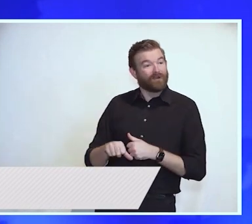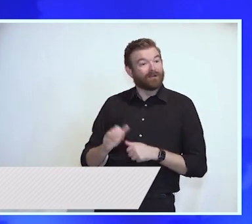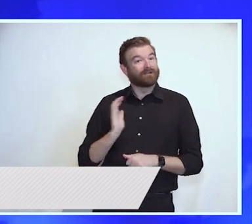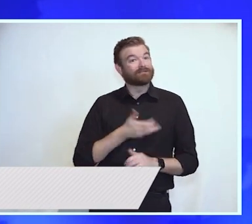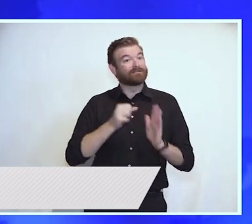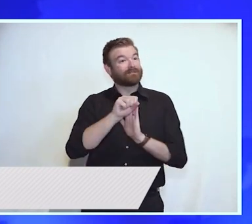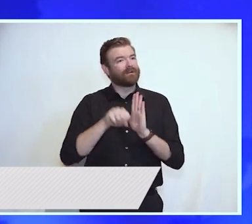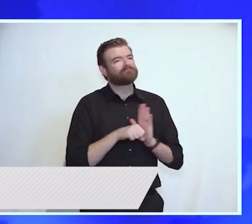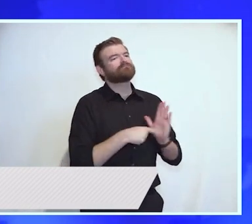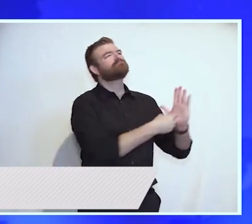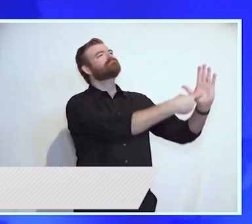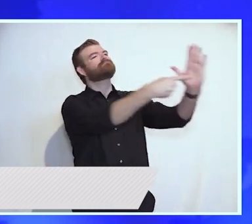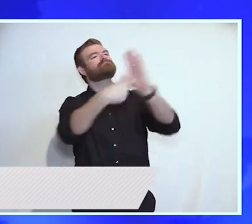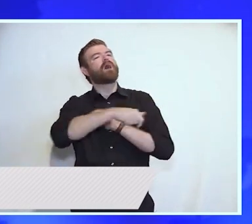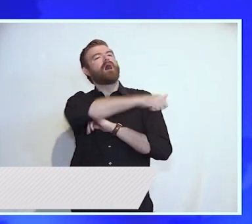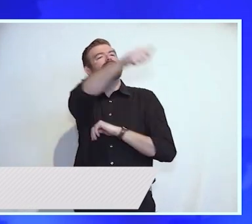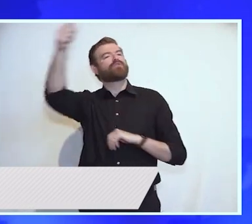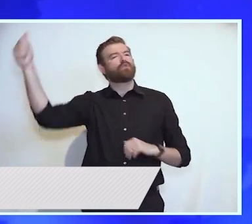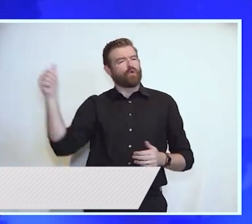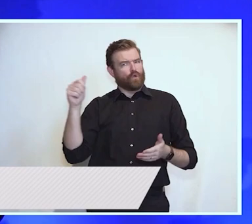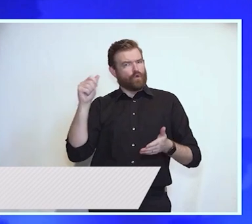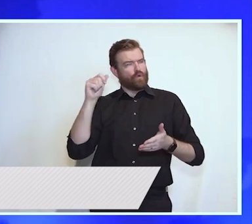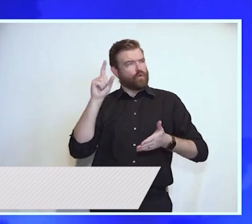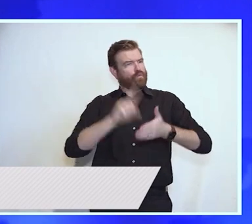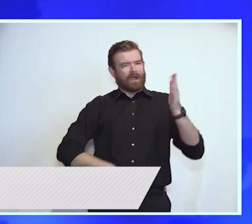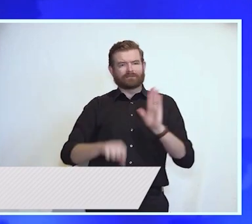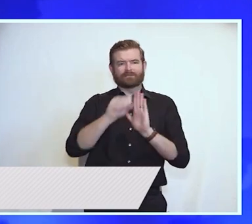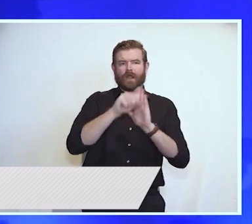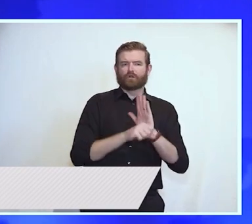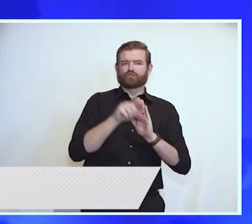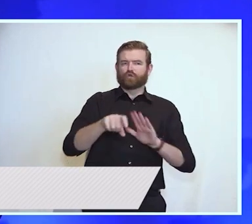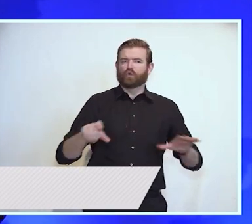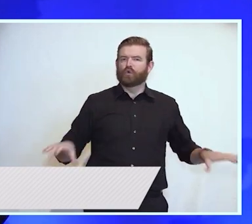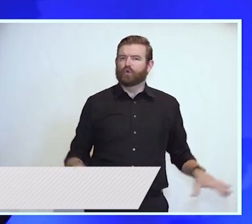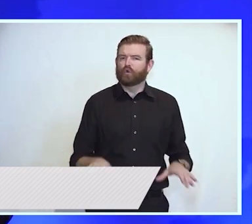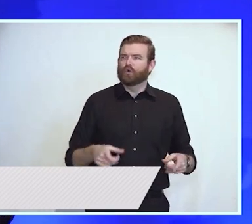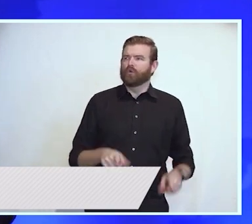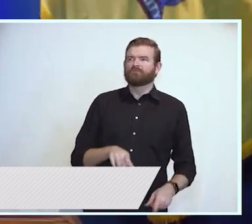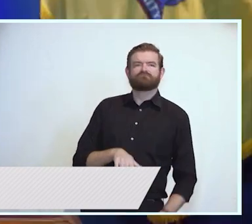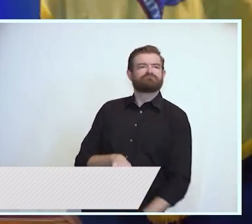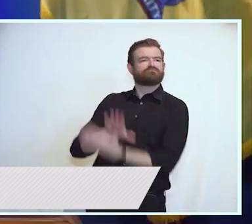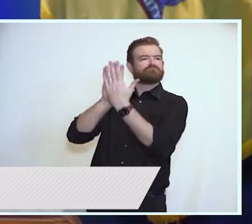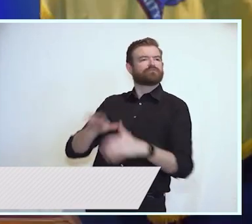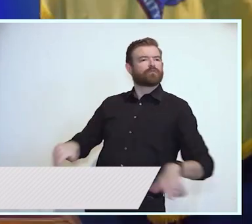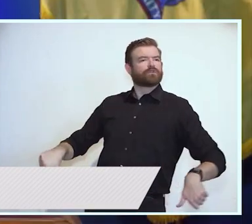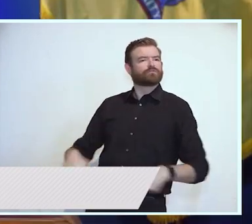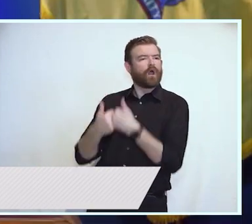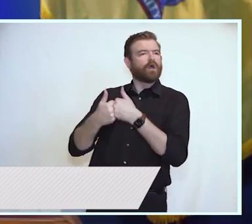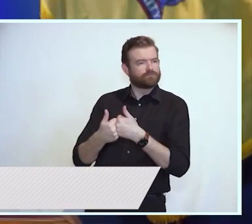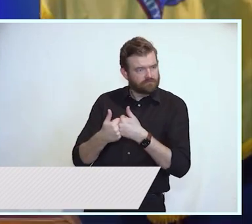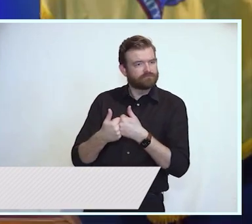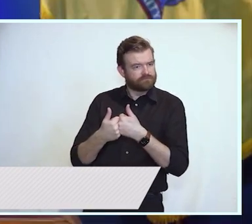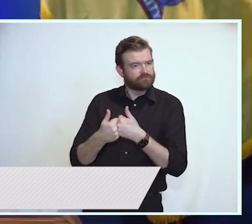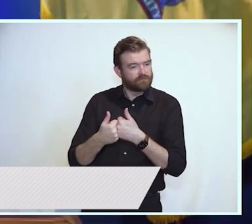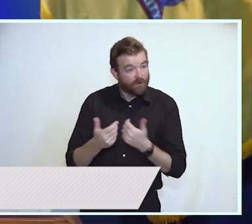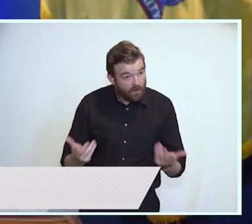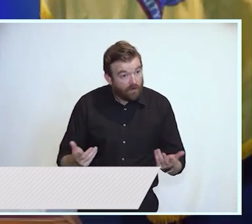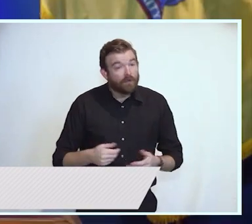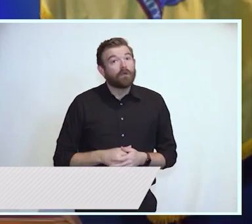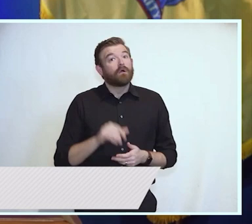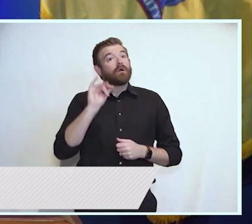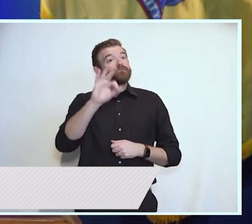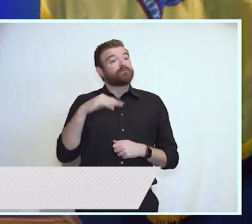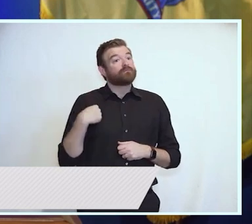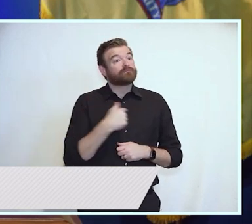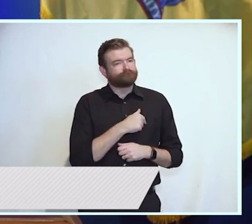with fearless optimism and not use it to cynically drive people apart. And if we hold together to shine bright just